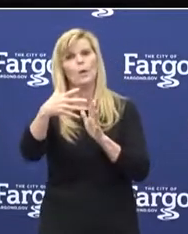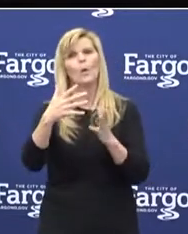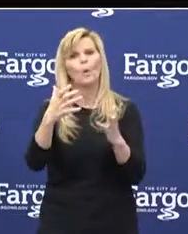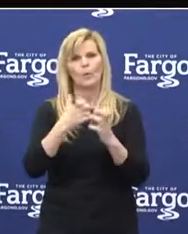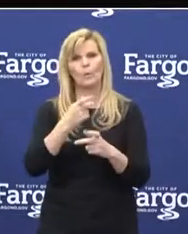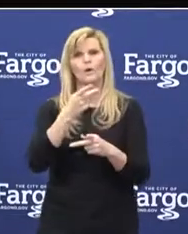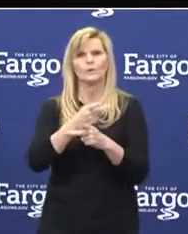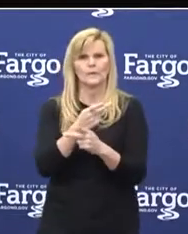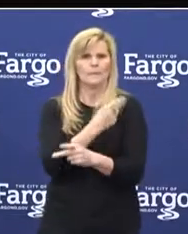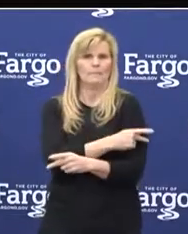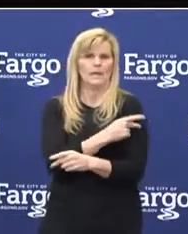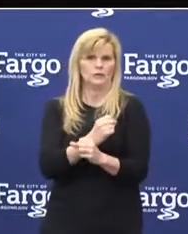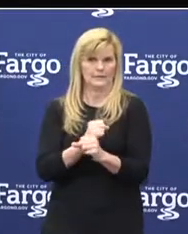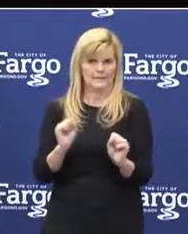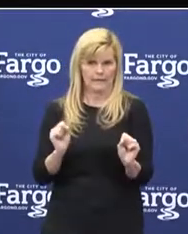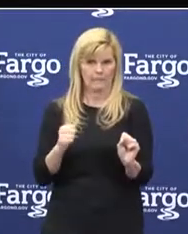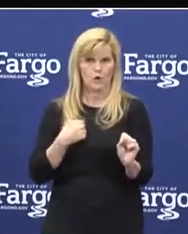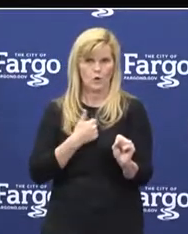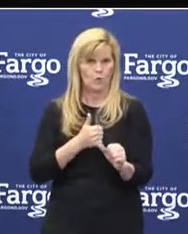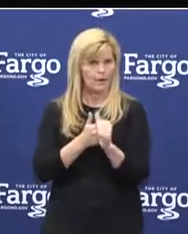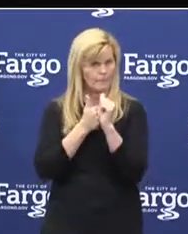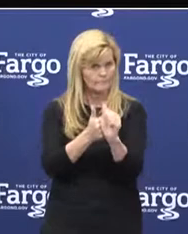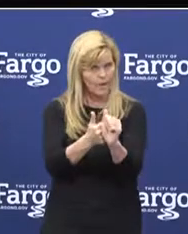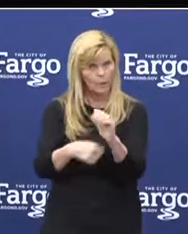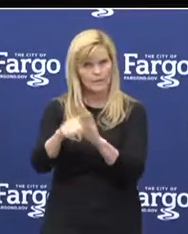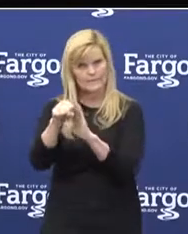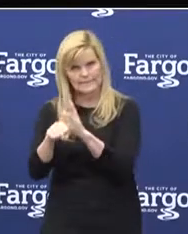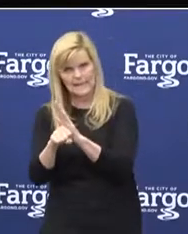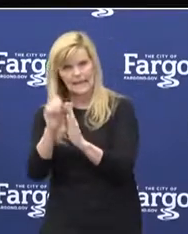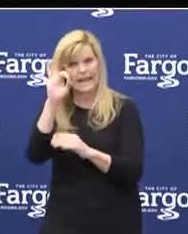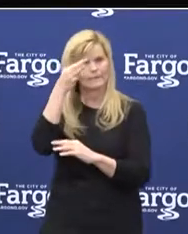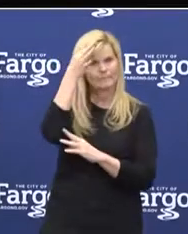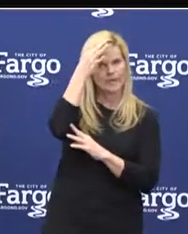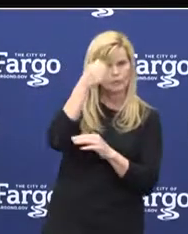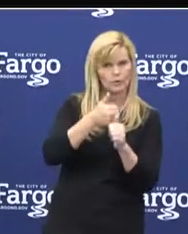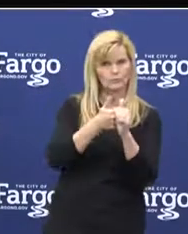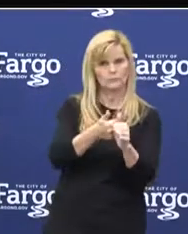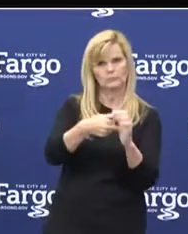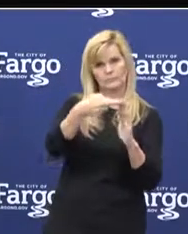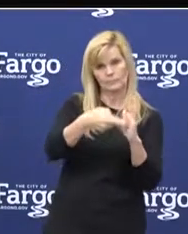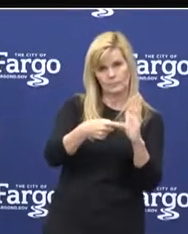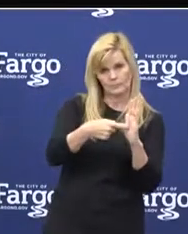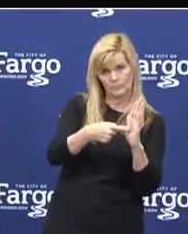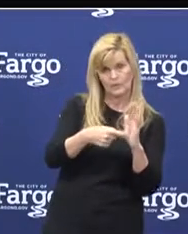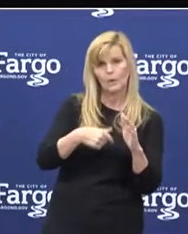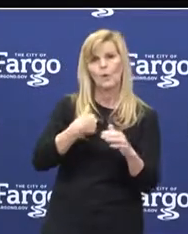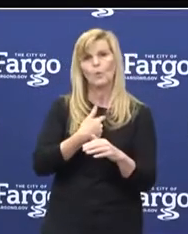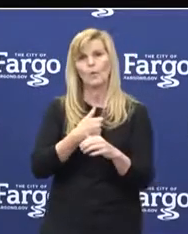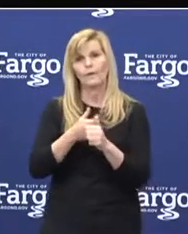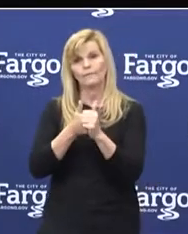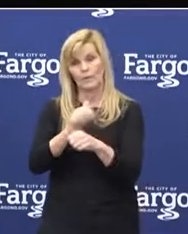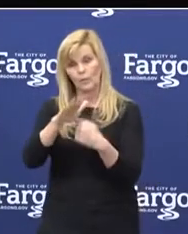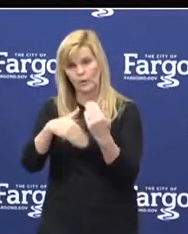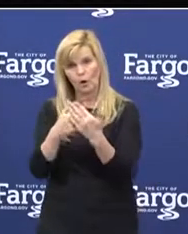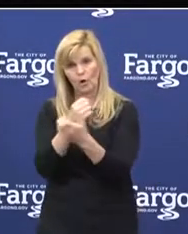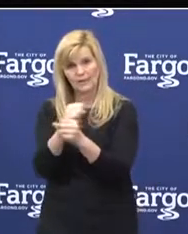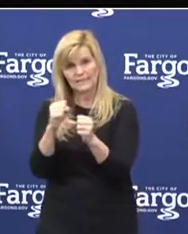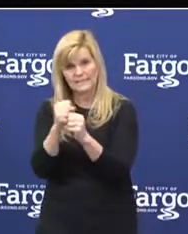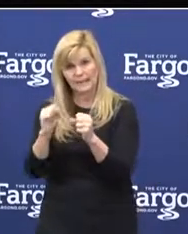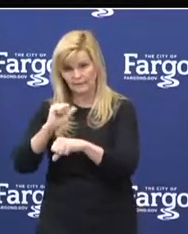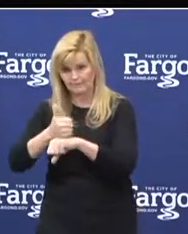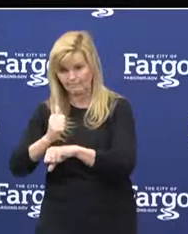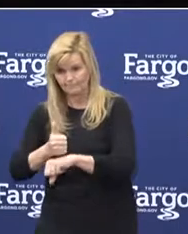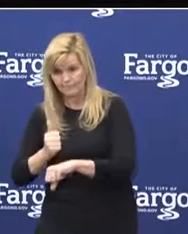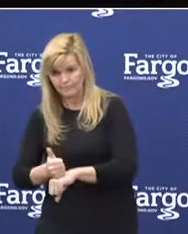safe. We are closely following state and federal guidelines and have implemented comprehensive safety measures designed